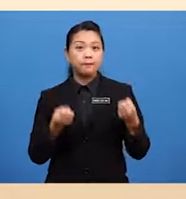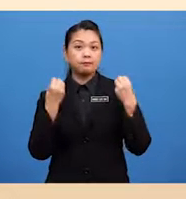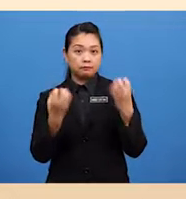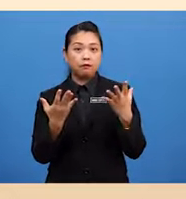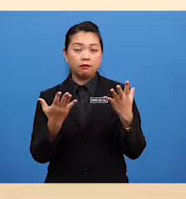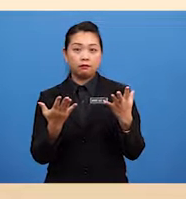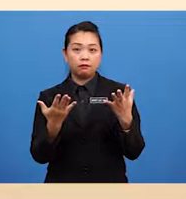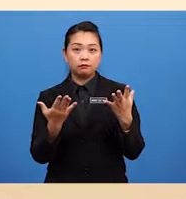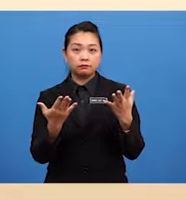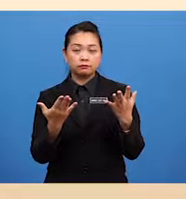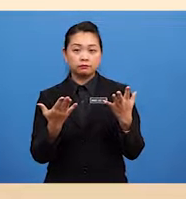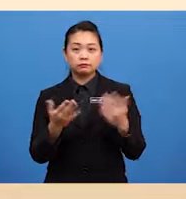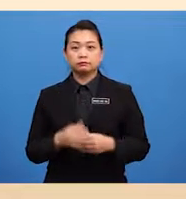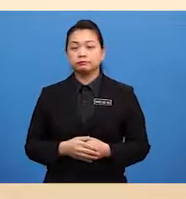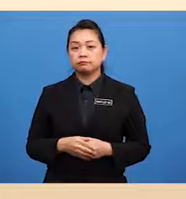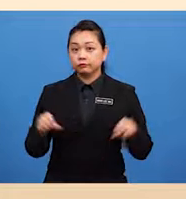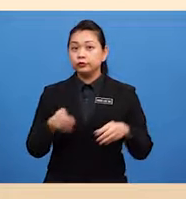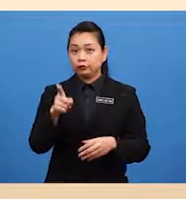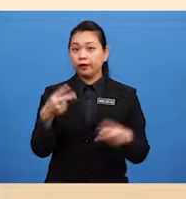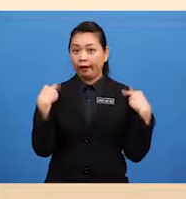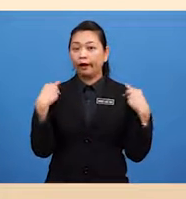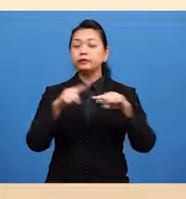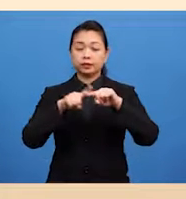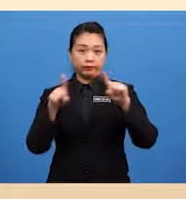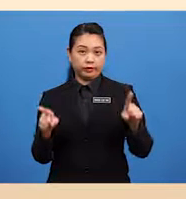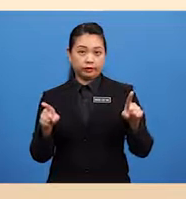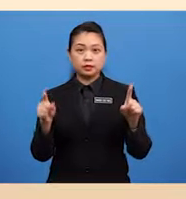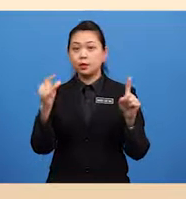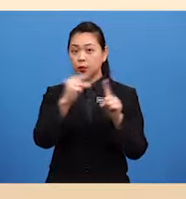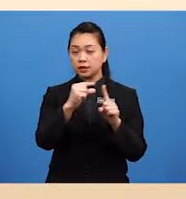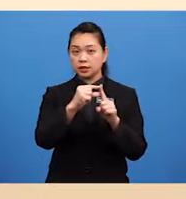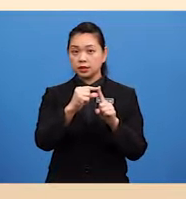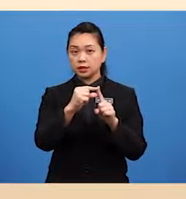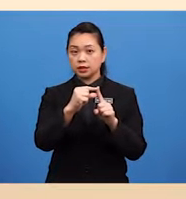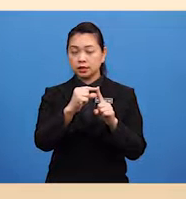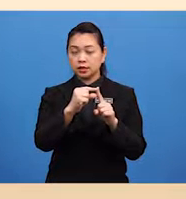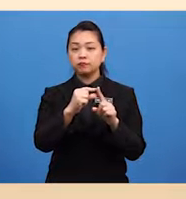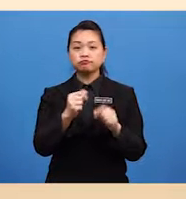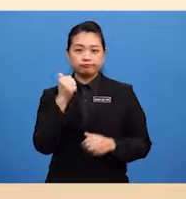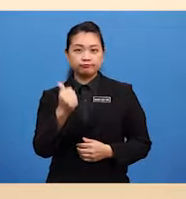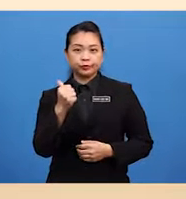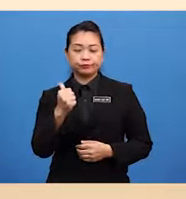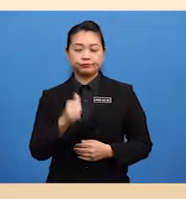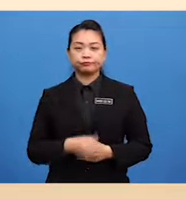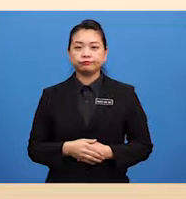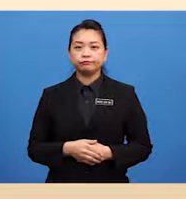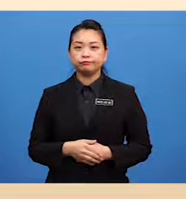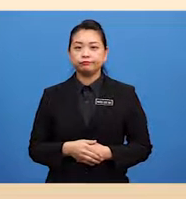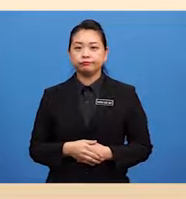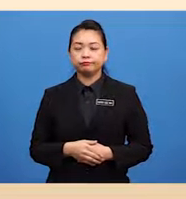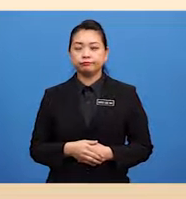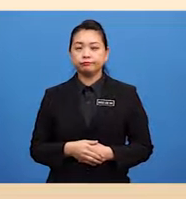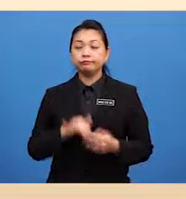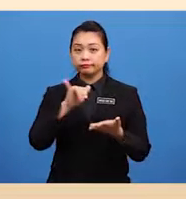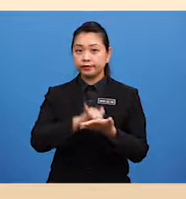Do you have different words? Ha, great! That's the whole